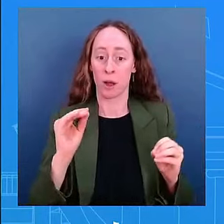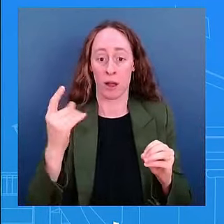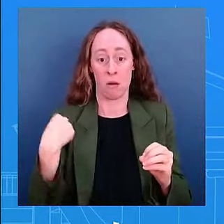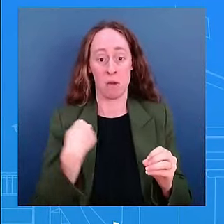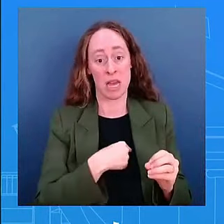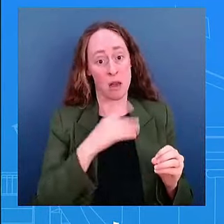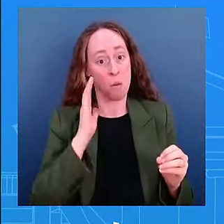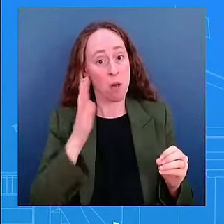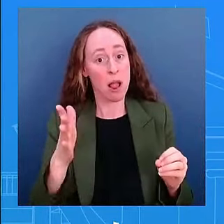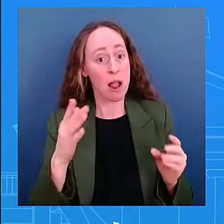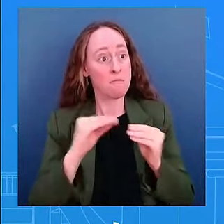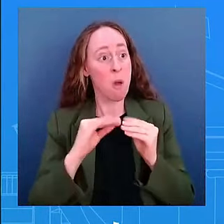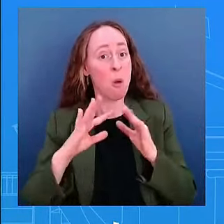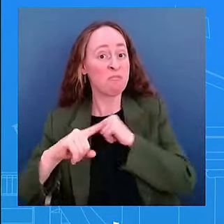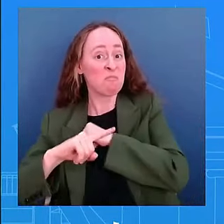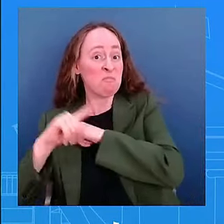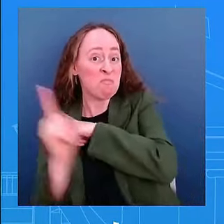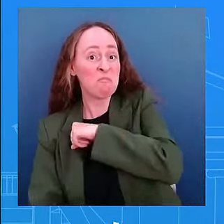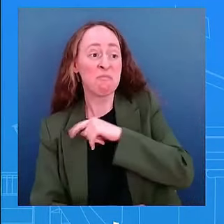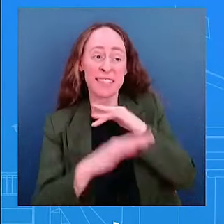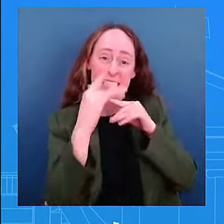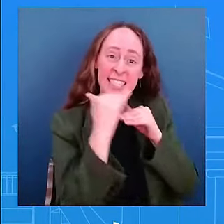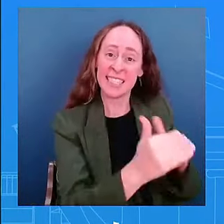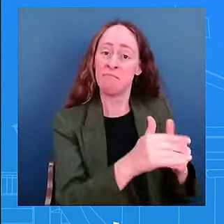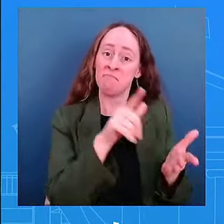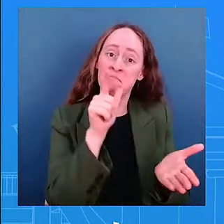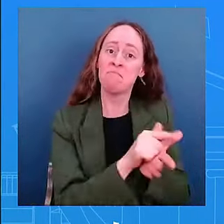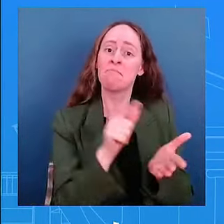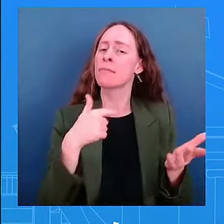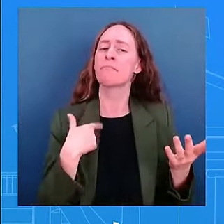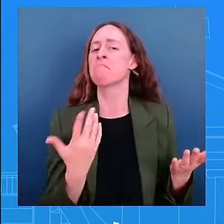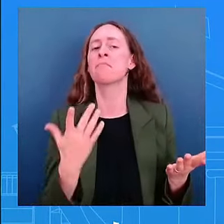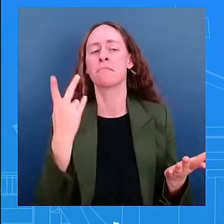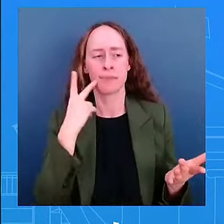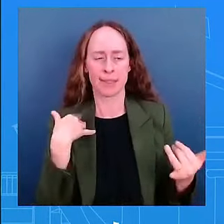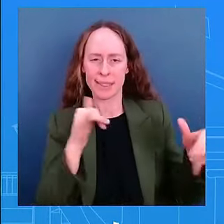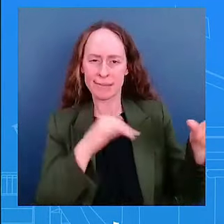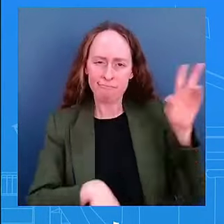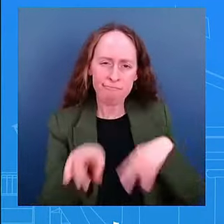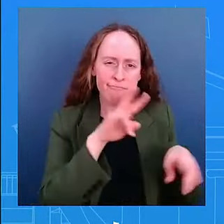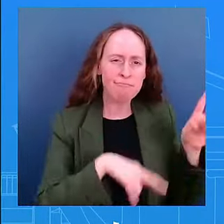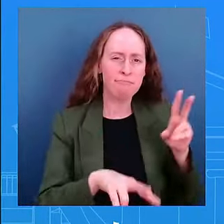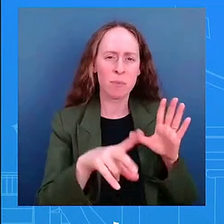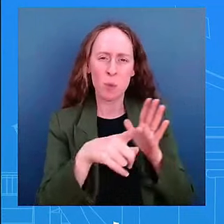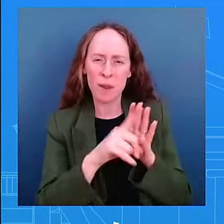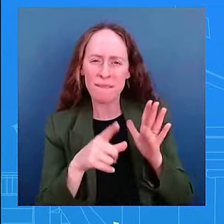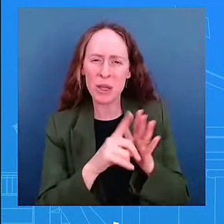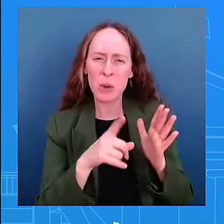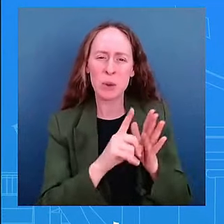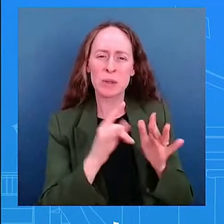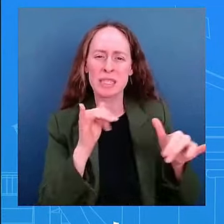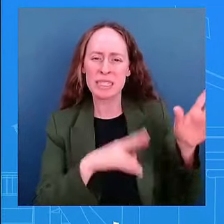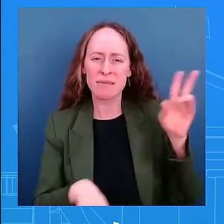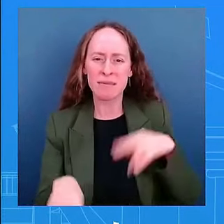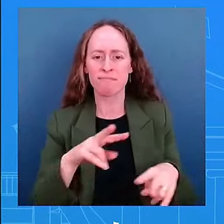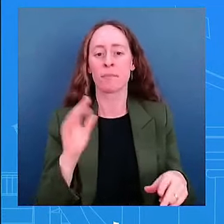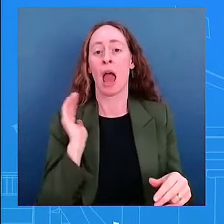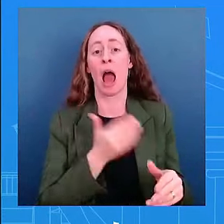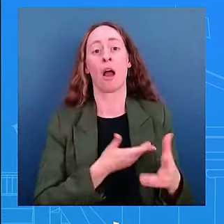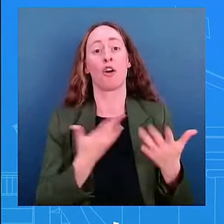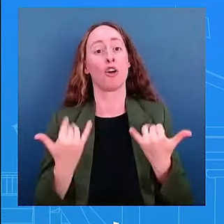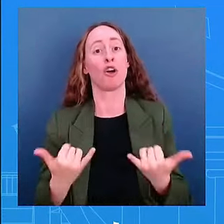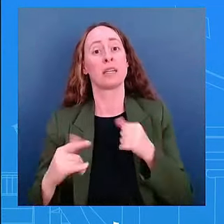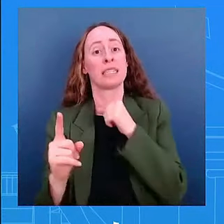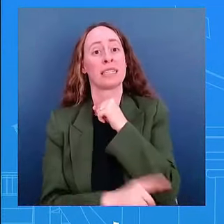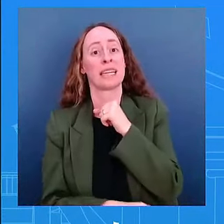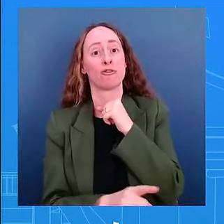our our calibrated sanctions policy towards venezuela in light of overall u.s interest the actions and non